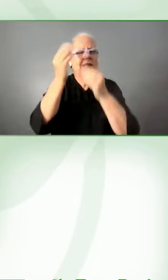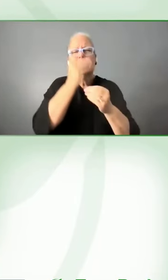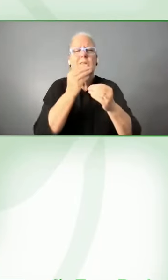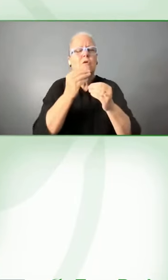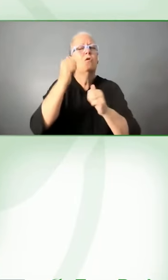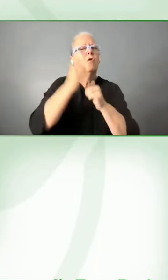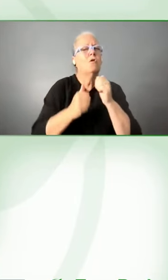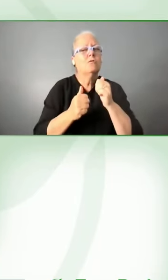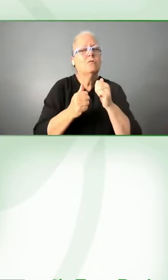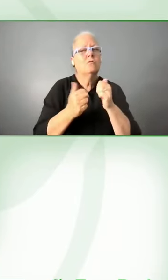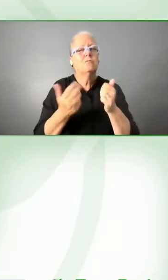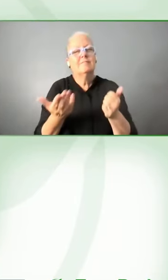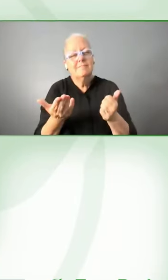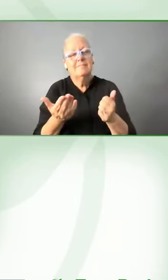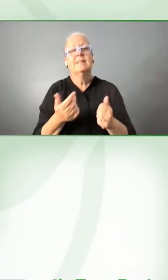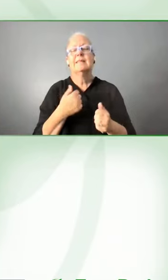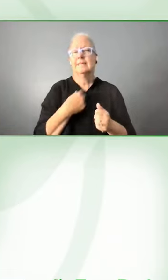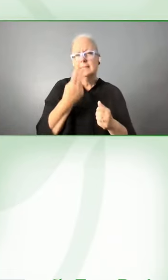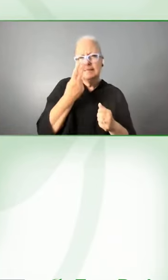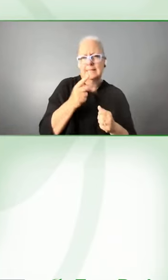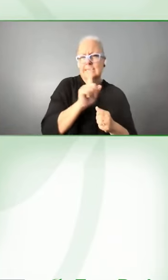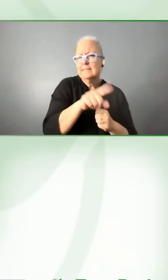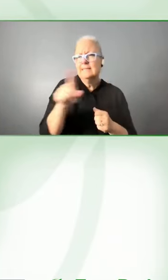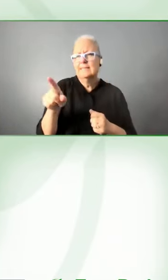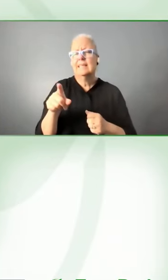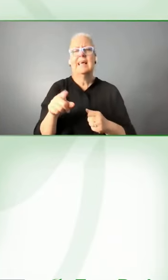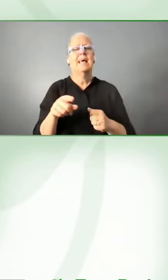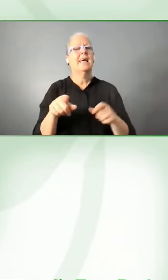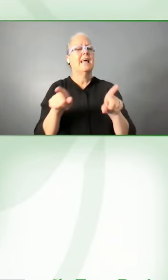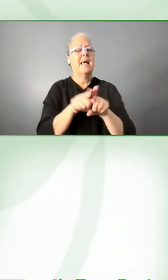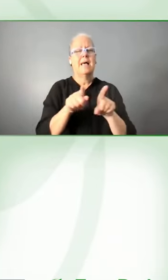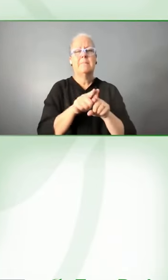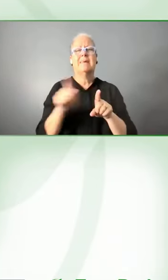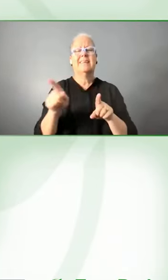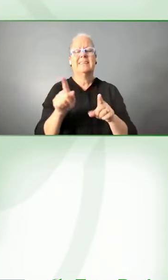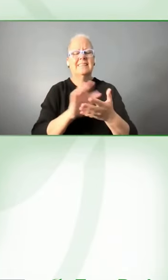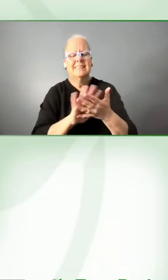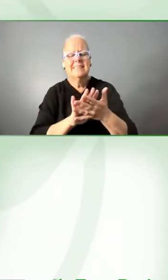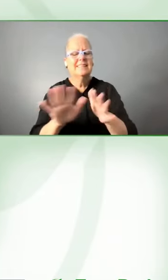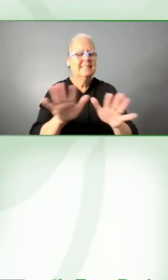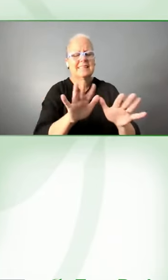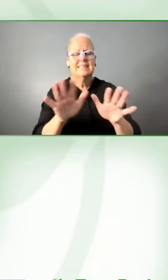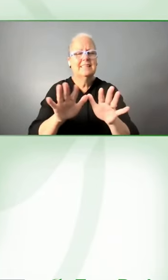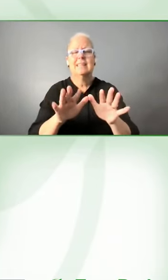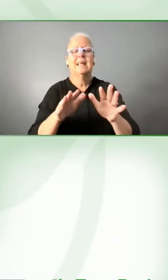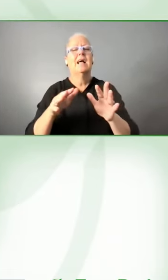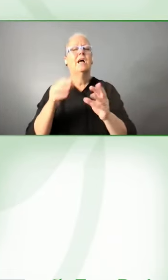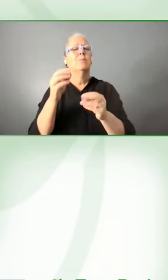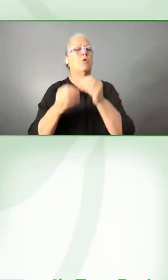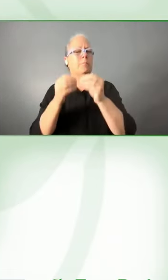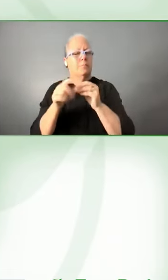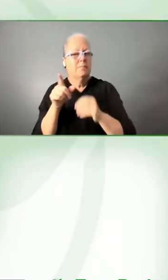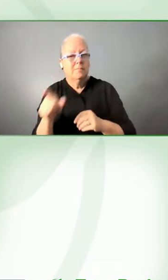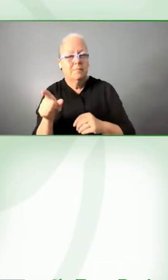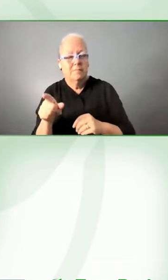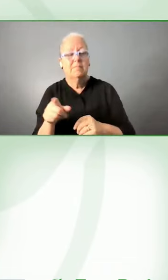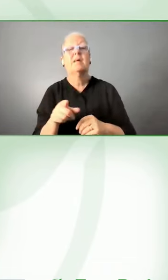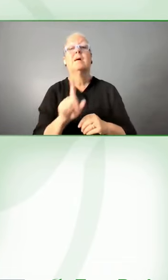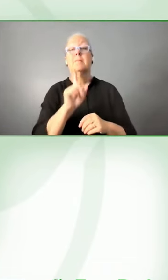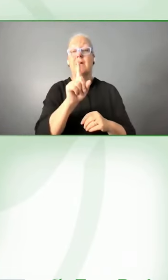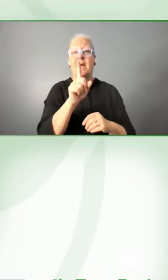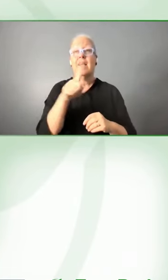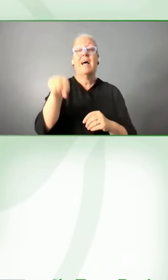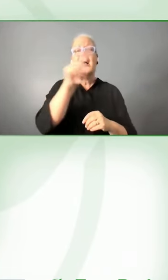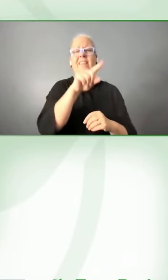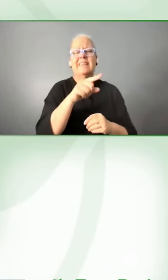strong advocacy for people with sensory and mobility difficulties we've seen less um advocacy for those user groups with learning disability